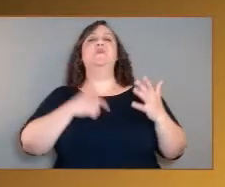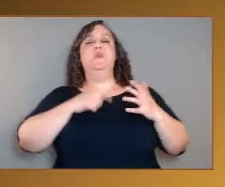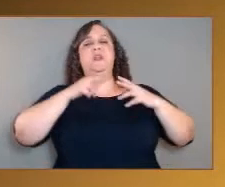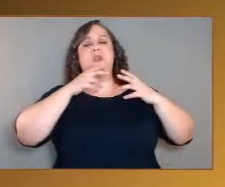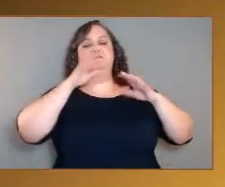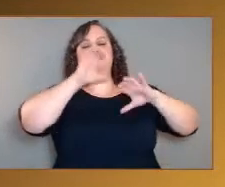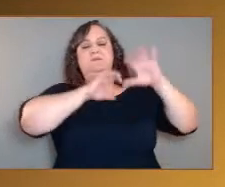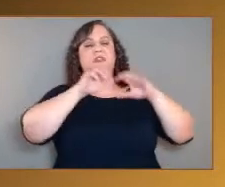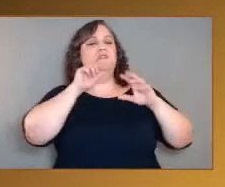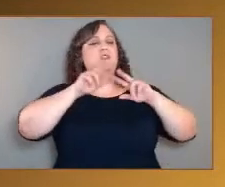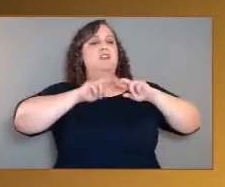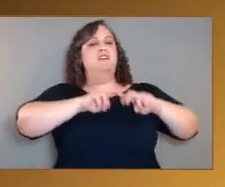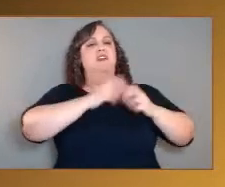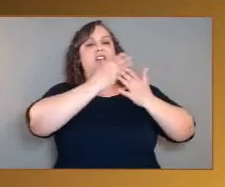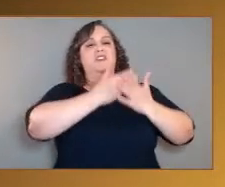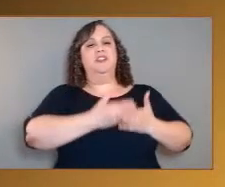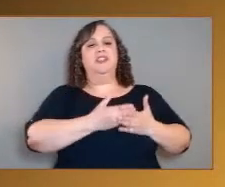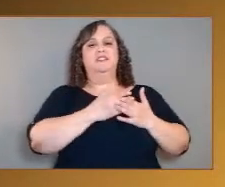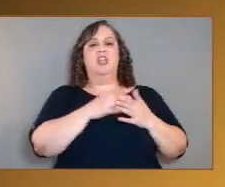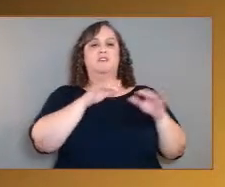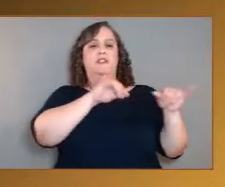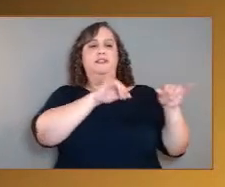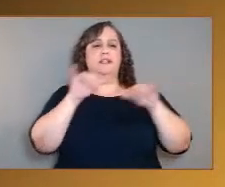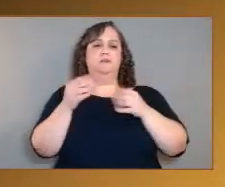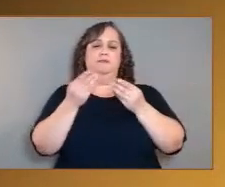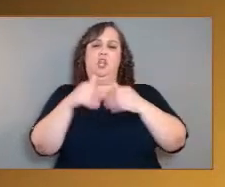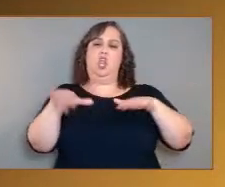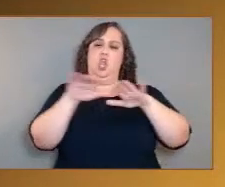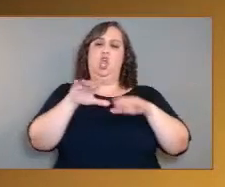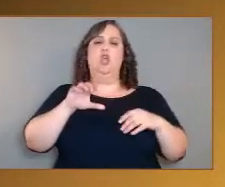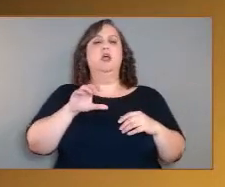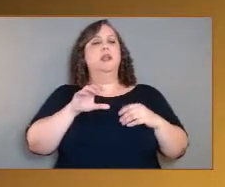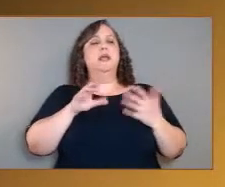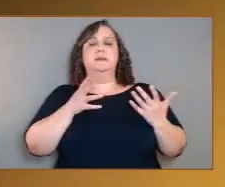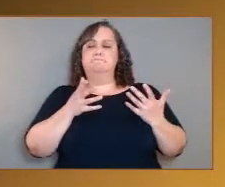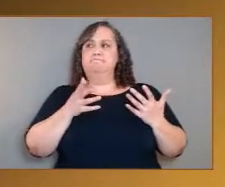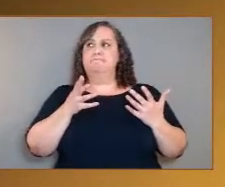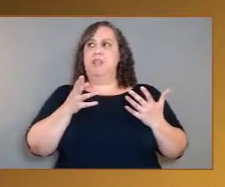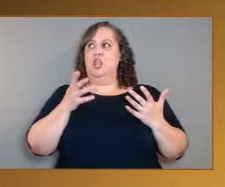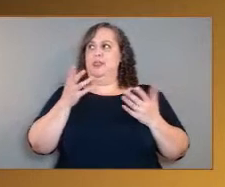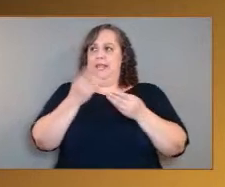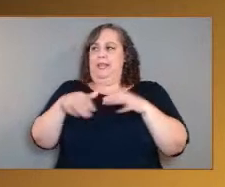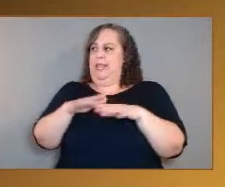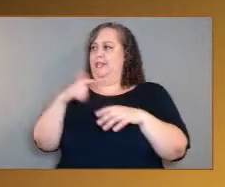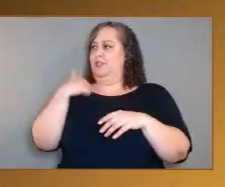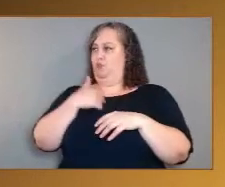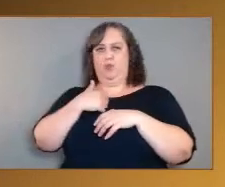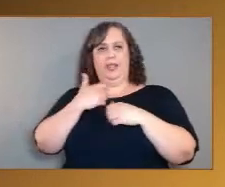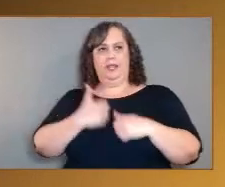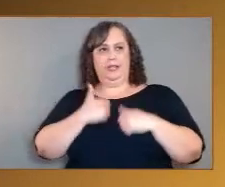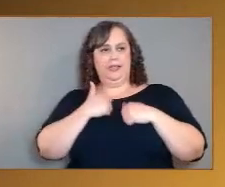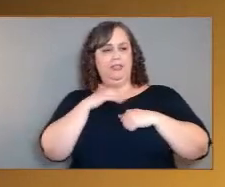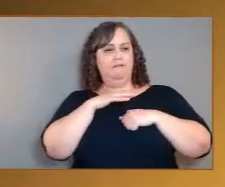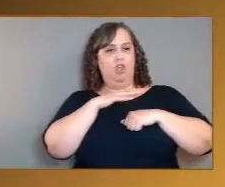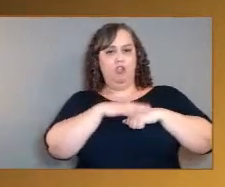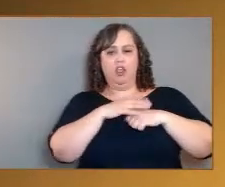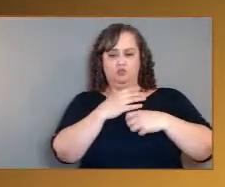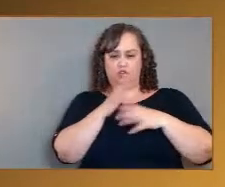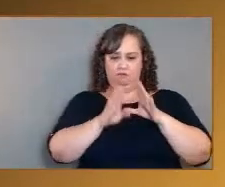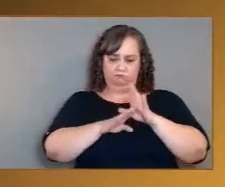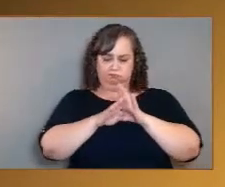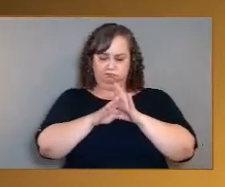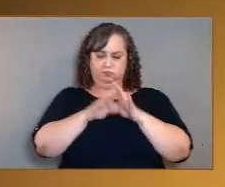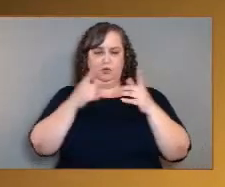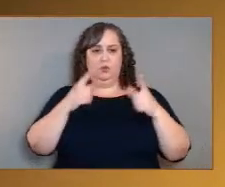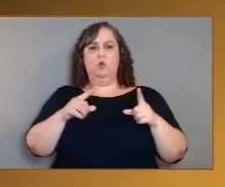Earth's continents. On Earth, the continents that we live on formed when huge amounts of oceanic